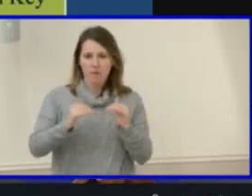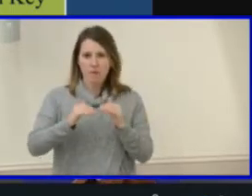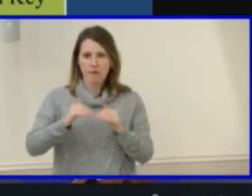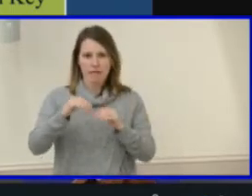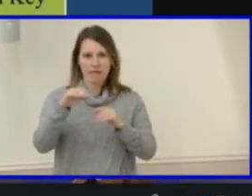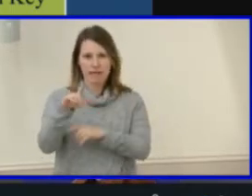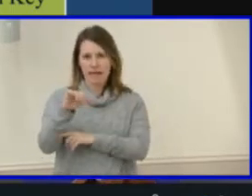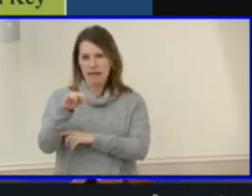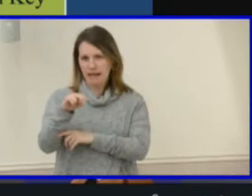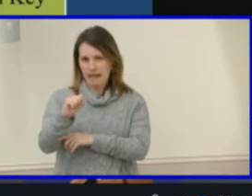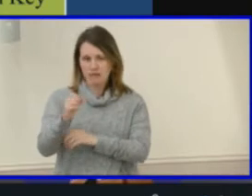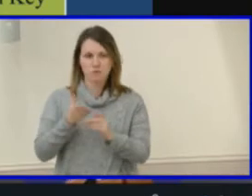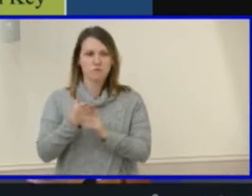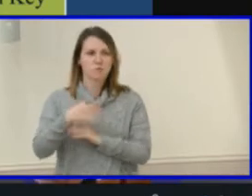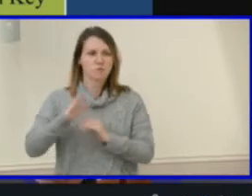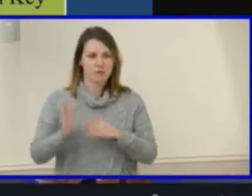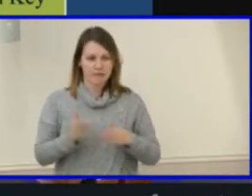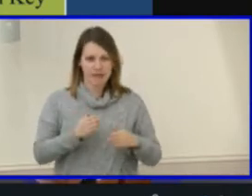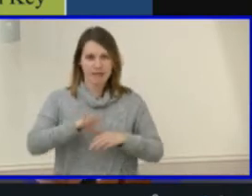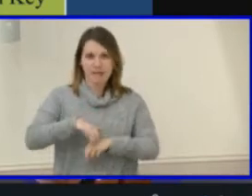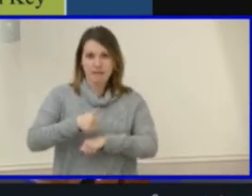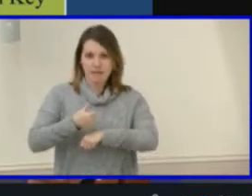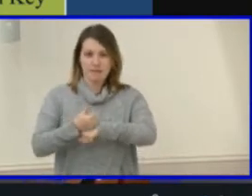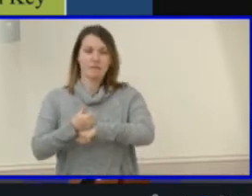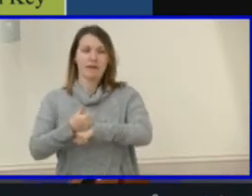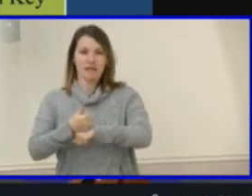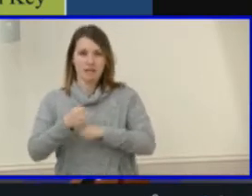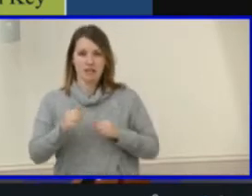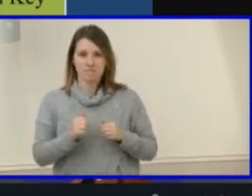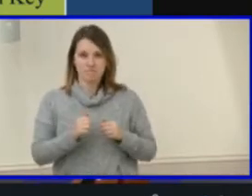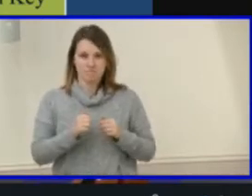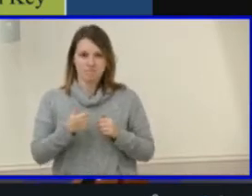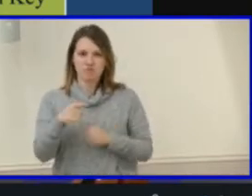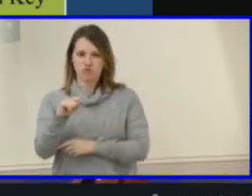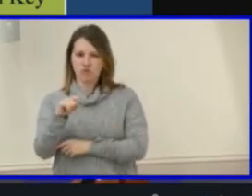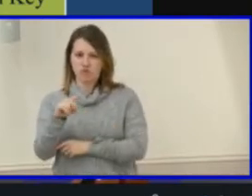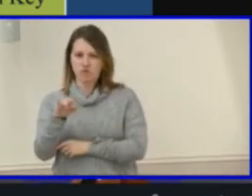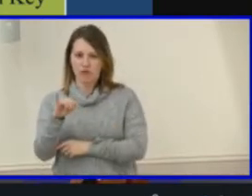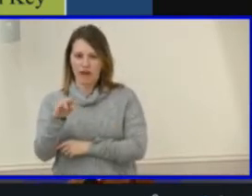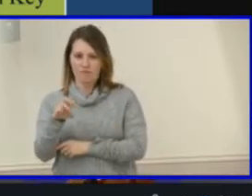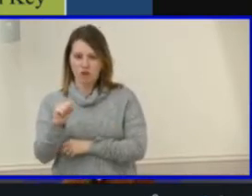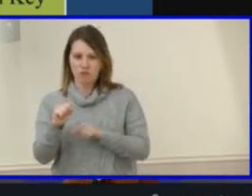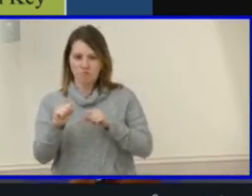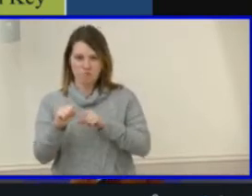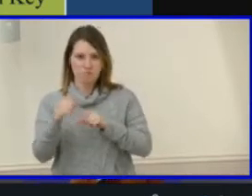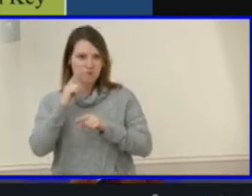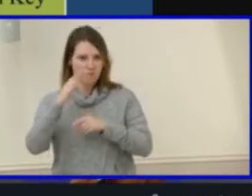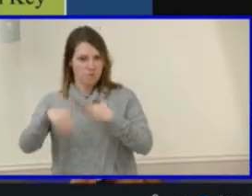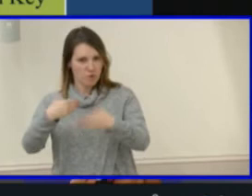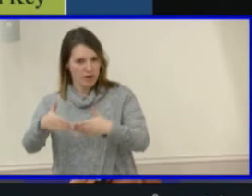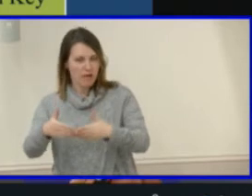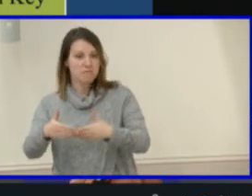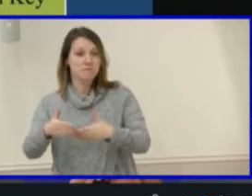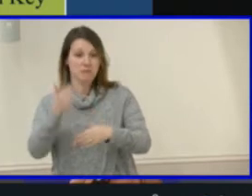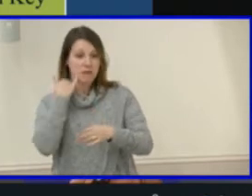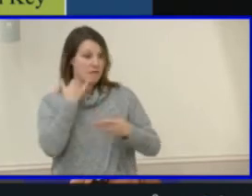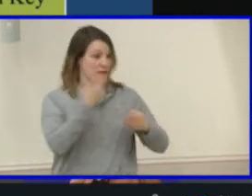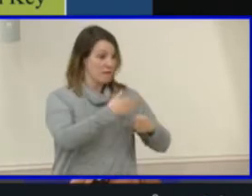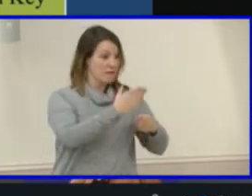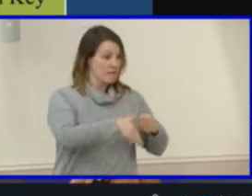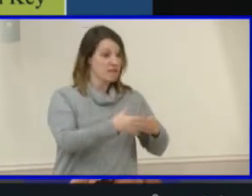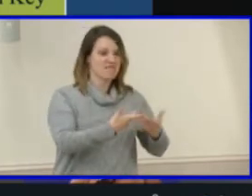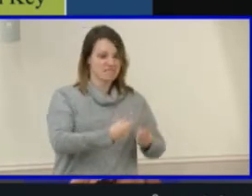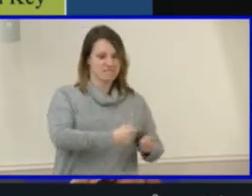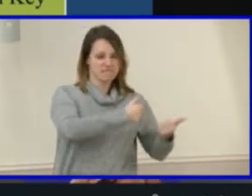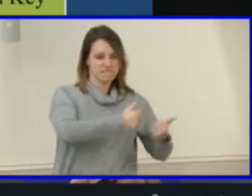to update the implementation drivers to help drive our progress and remove those that have been completed, and to